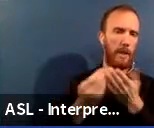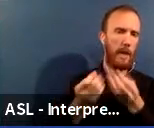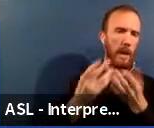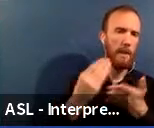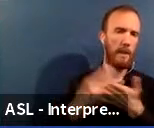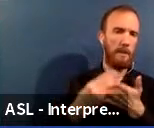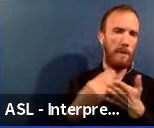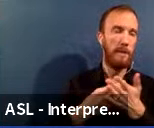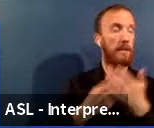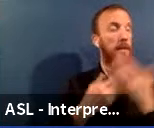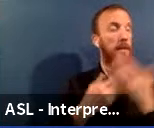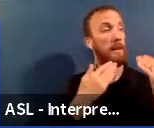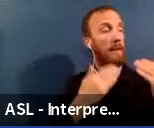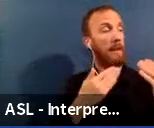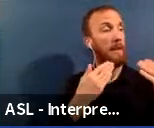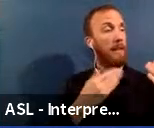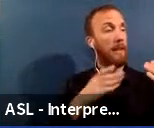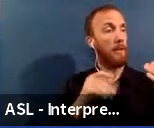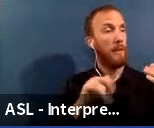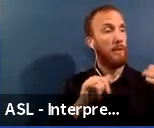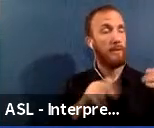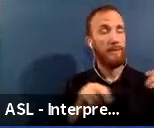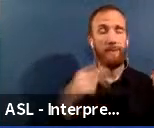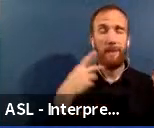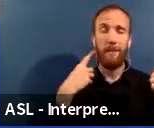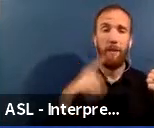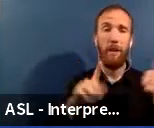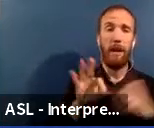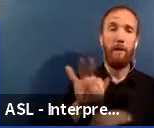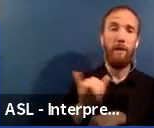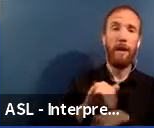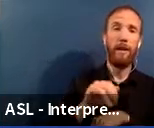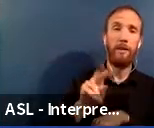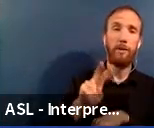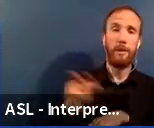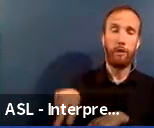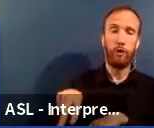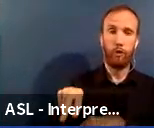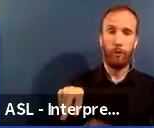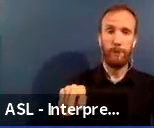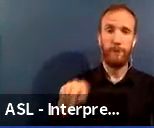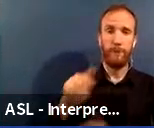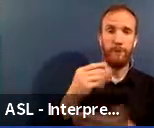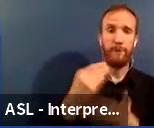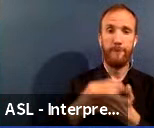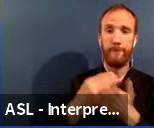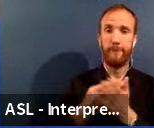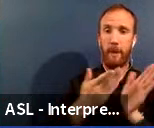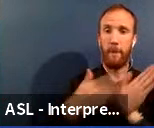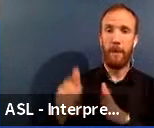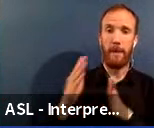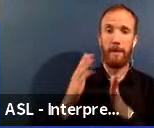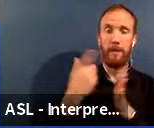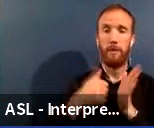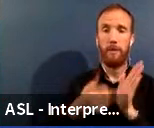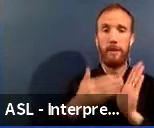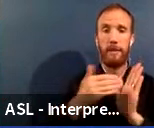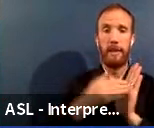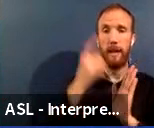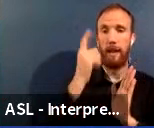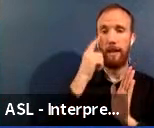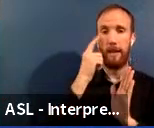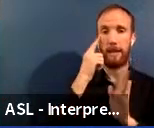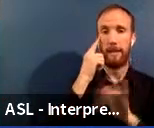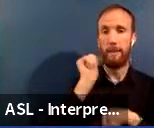Thank you, Adrian. So for the FY22 capital plan, we intend to continue to build on a multi-year